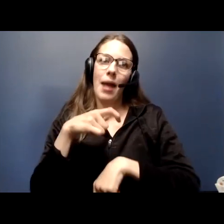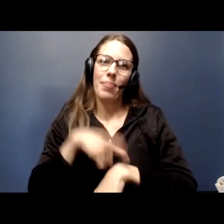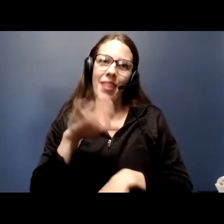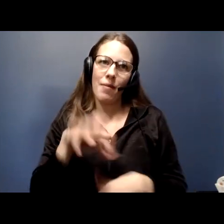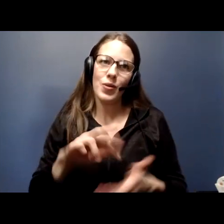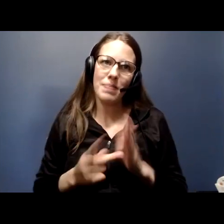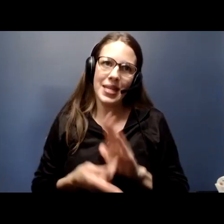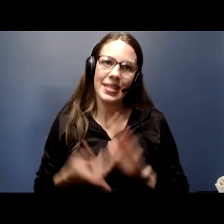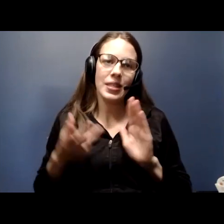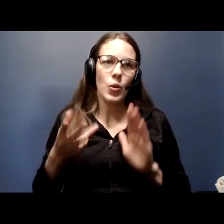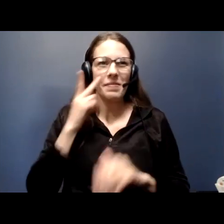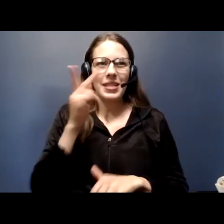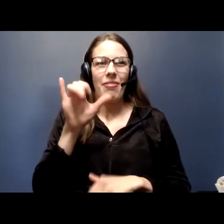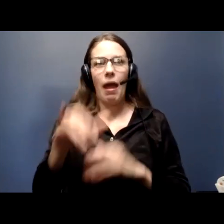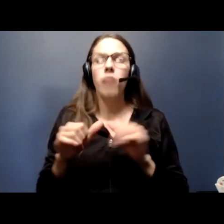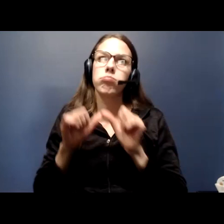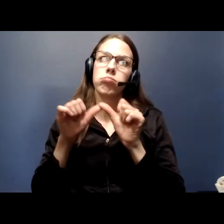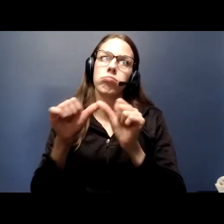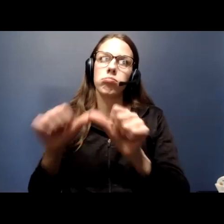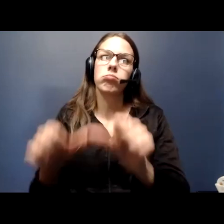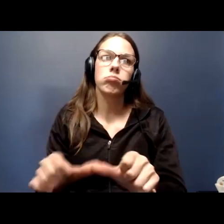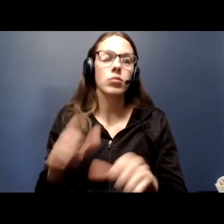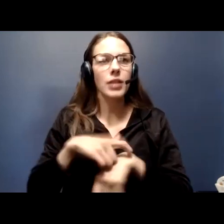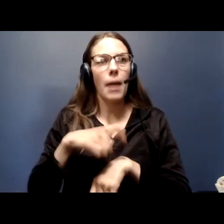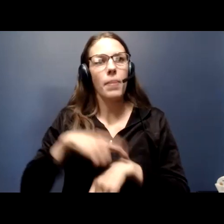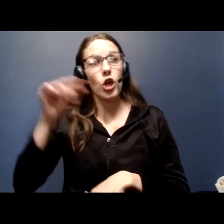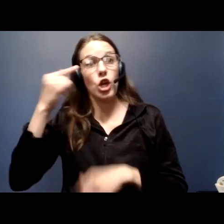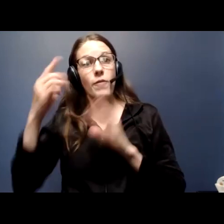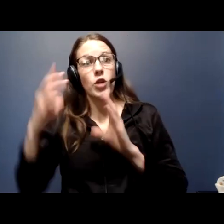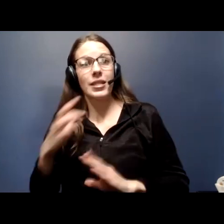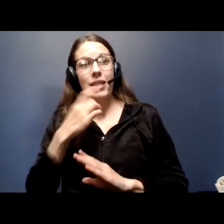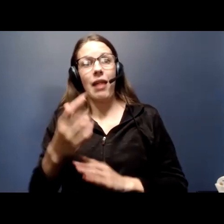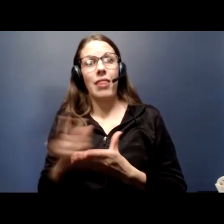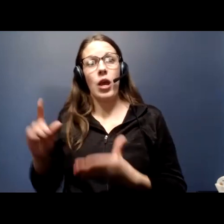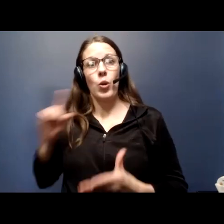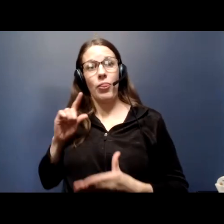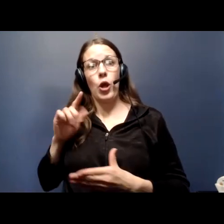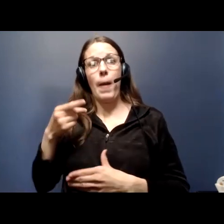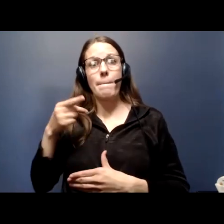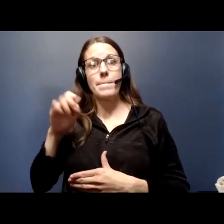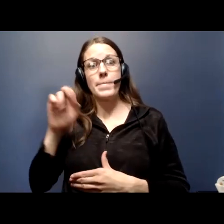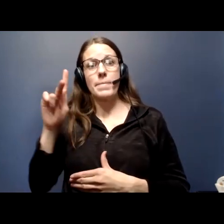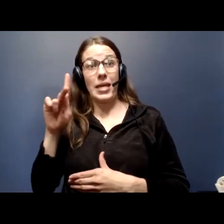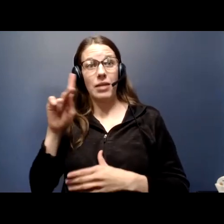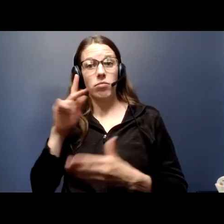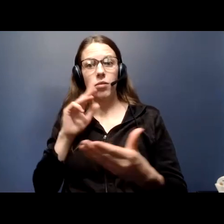We have seen that, as the governor said last week, with the metrics show our peak could come in June sometime.